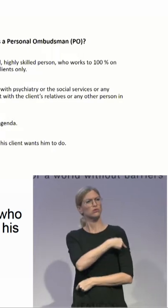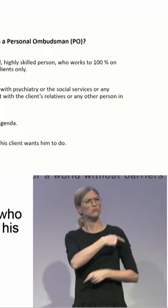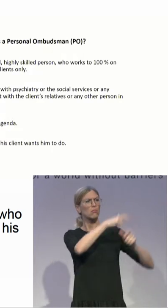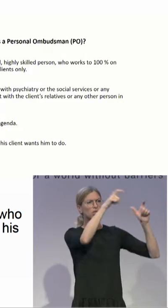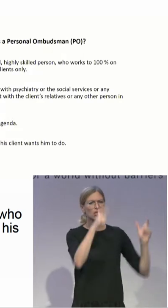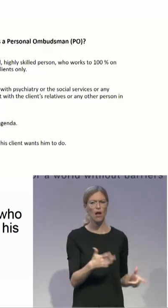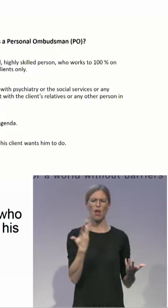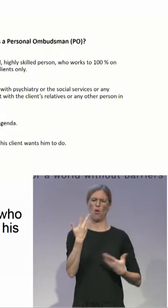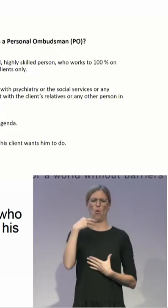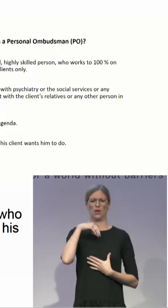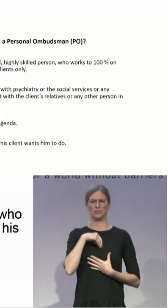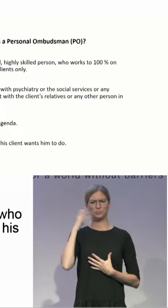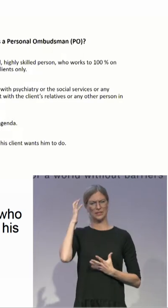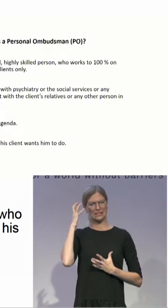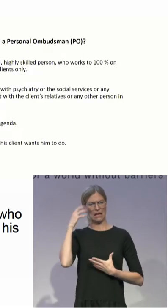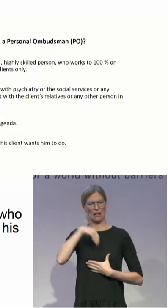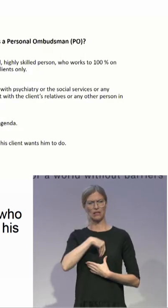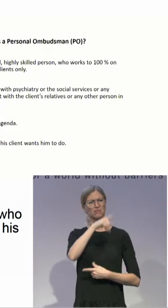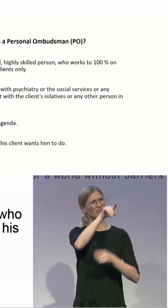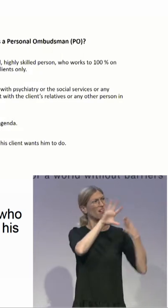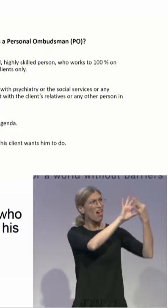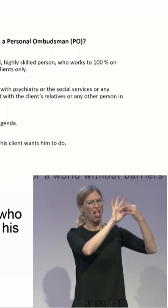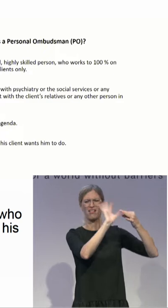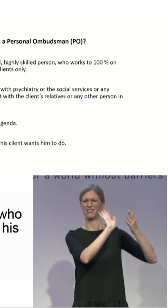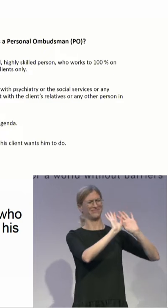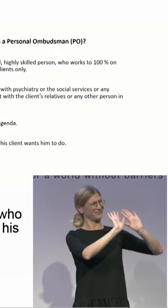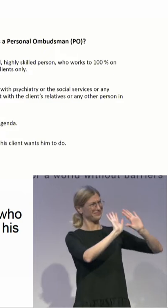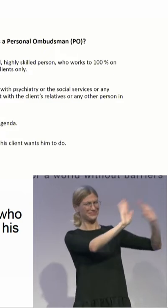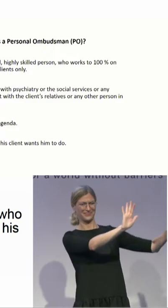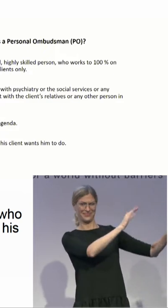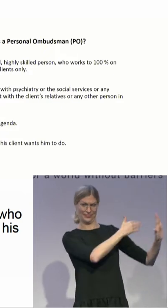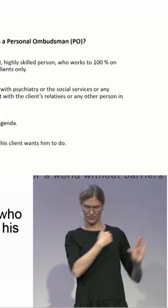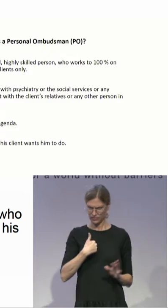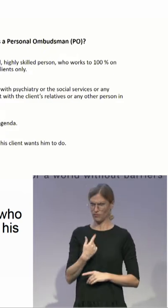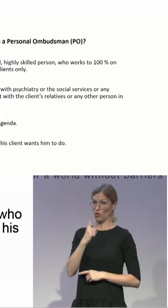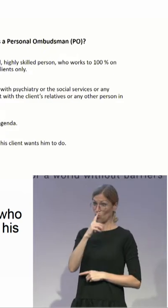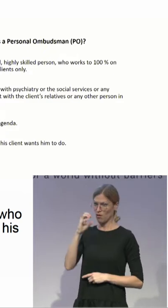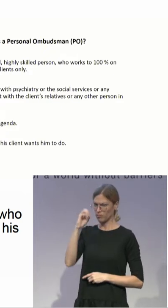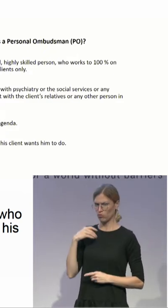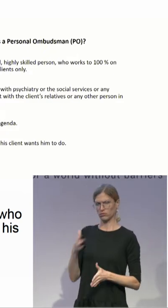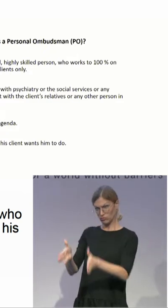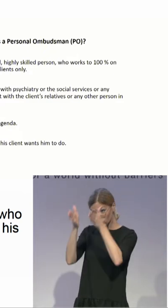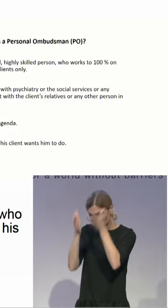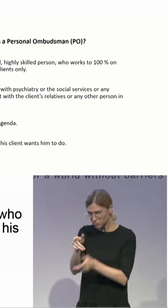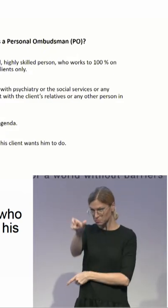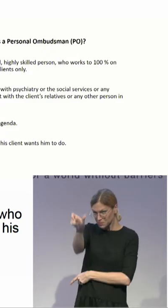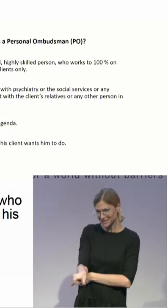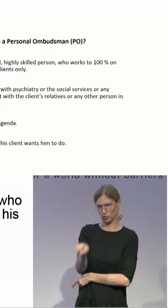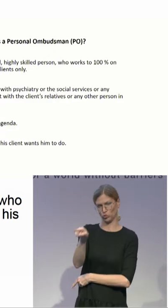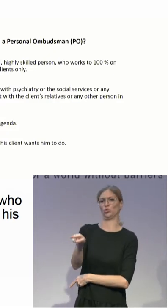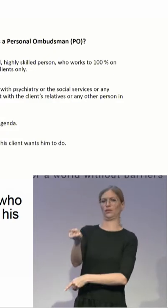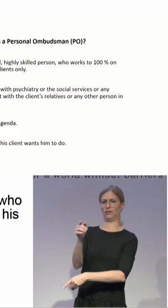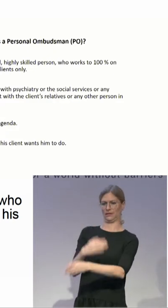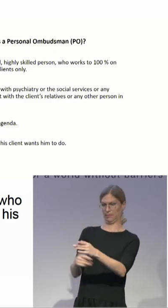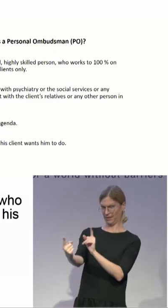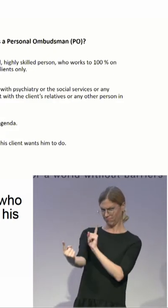relatives or any other person in his or her surroundings. The PO does only what his clients wants